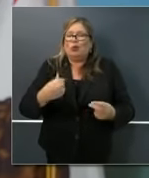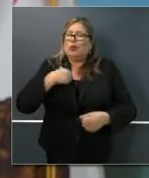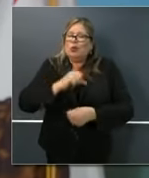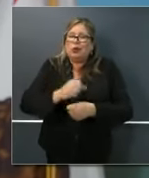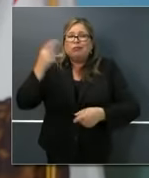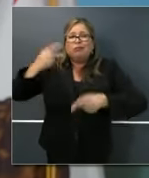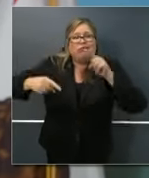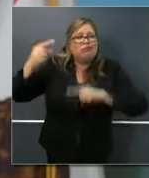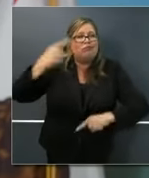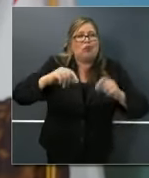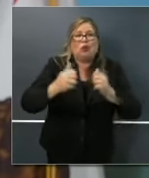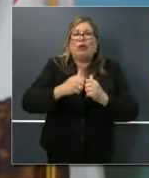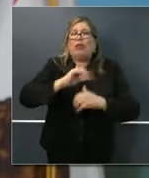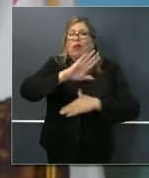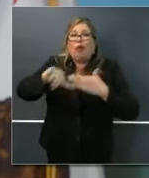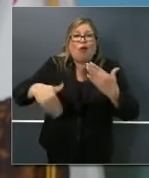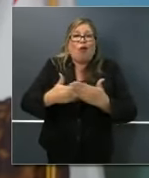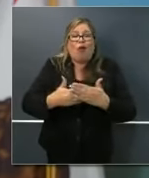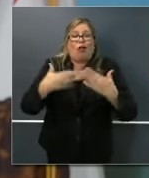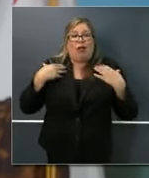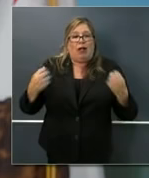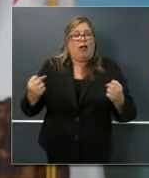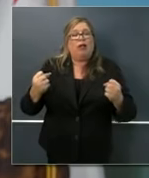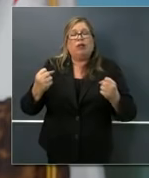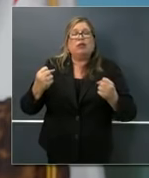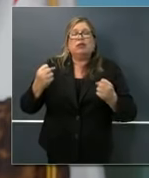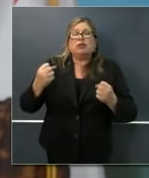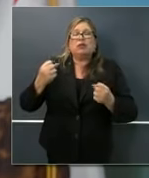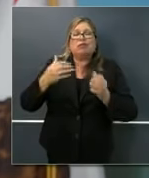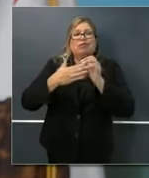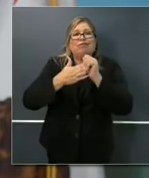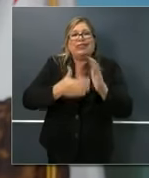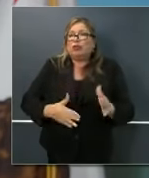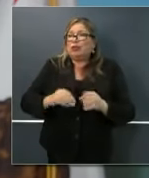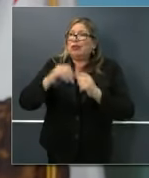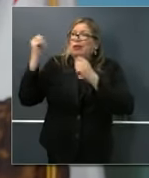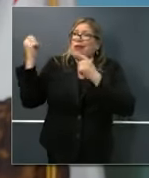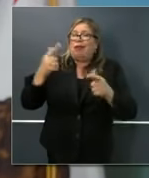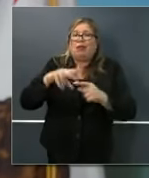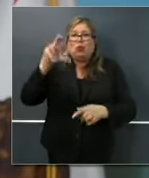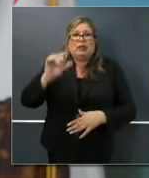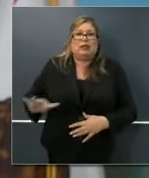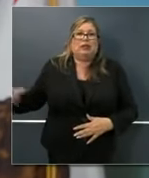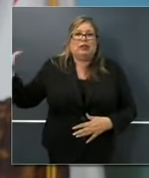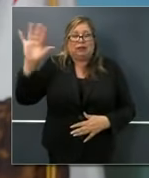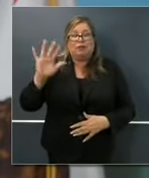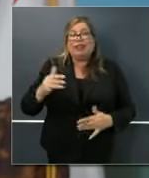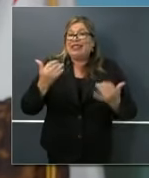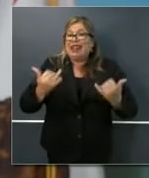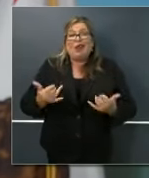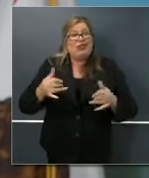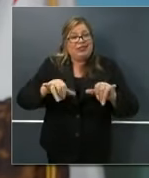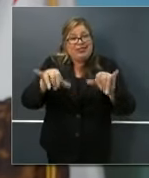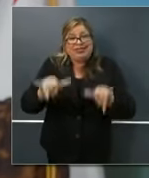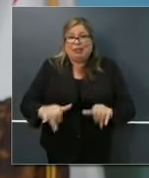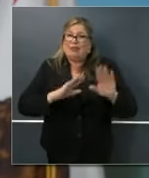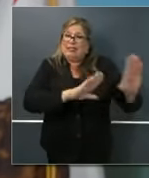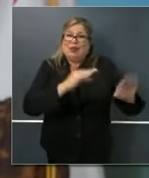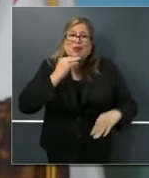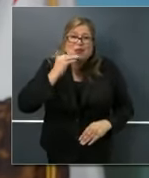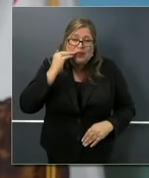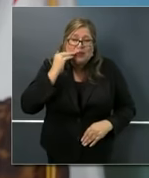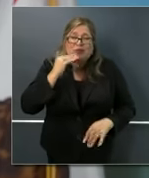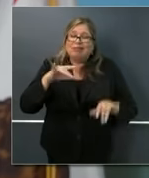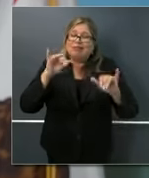with health officials all across the nation. We still have a stay-at-home order, and it is incumbent upon all of us to continue